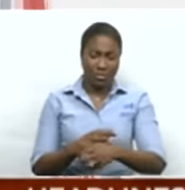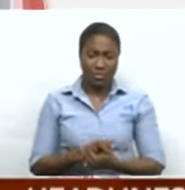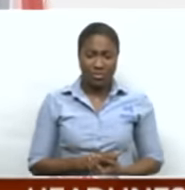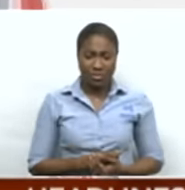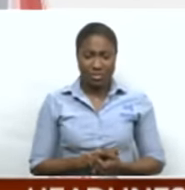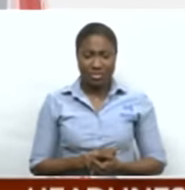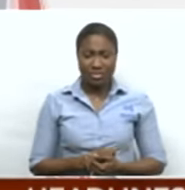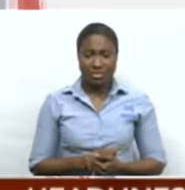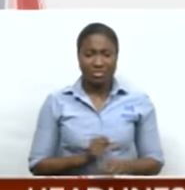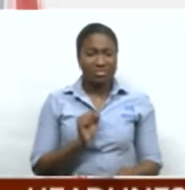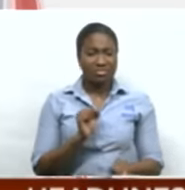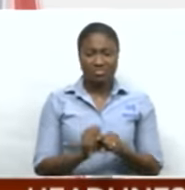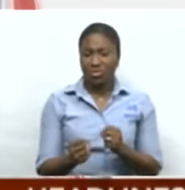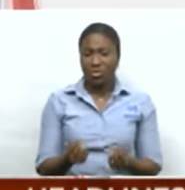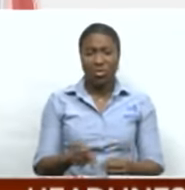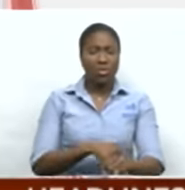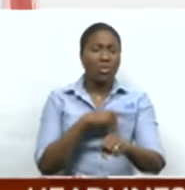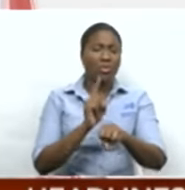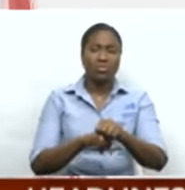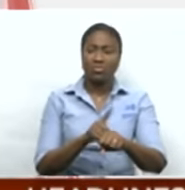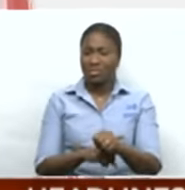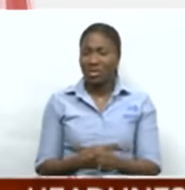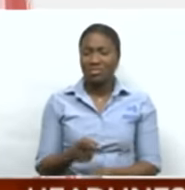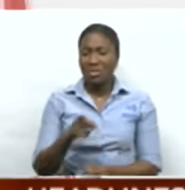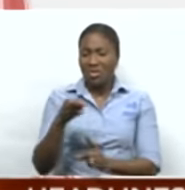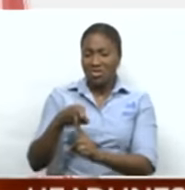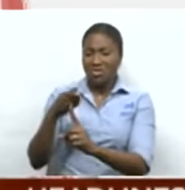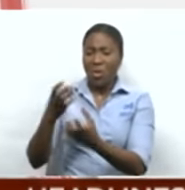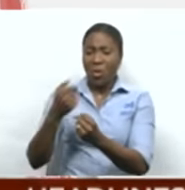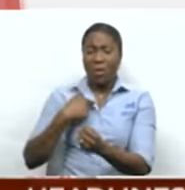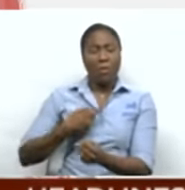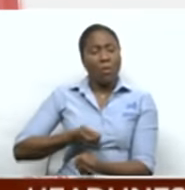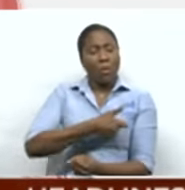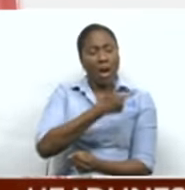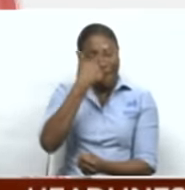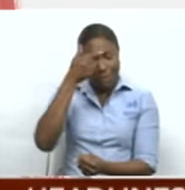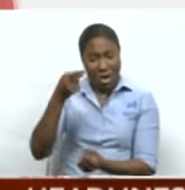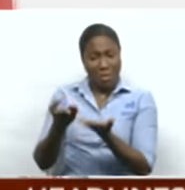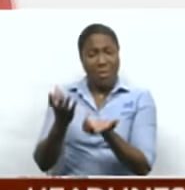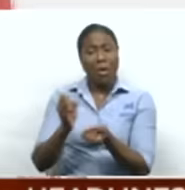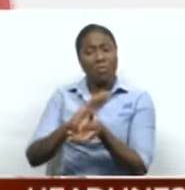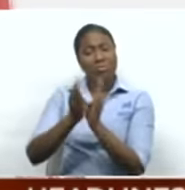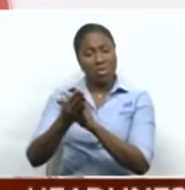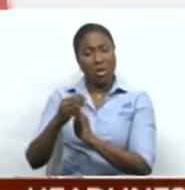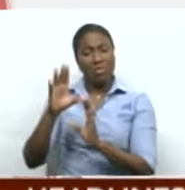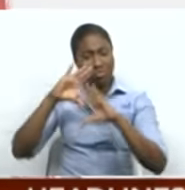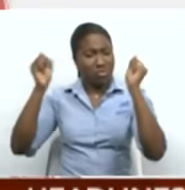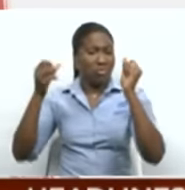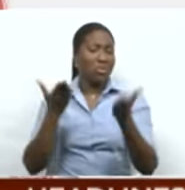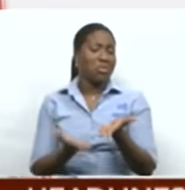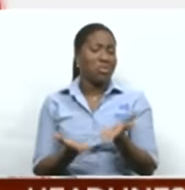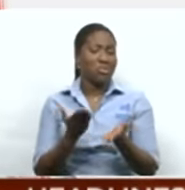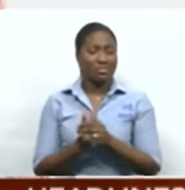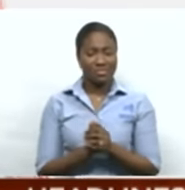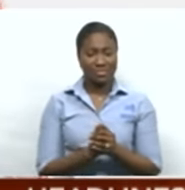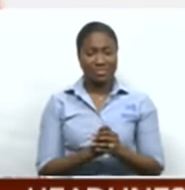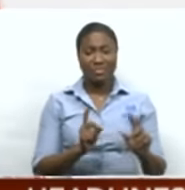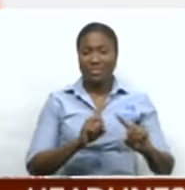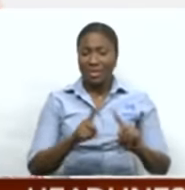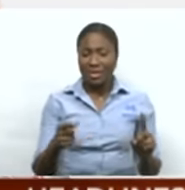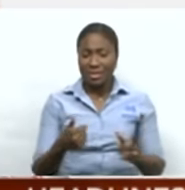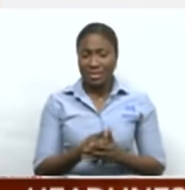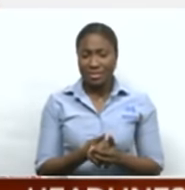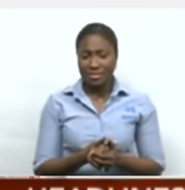So he has been going around for quite a while trying to make an answer because he's considering the next PSA election. I have gone with